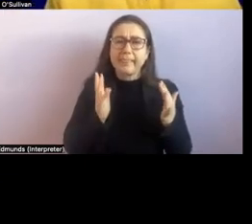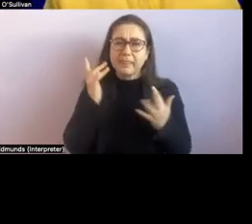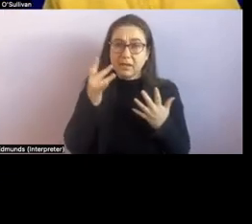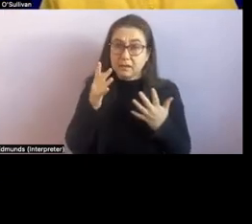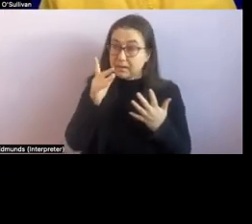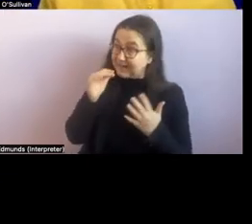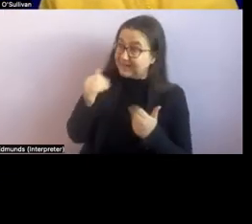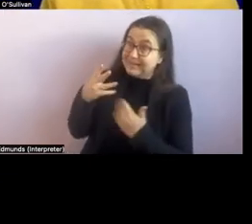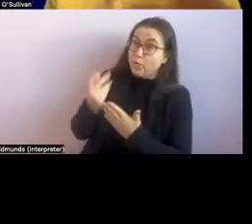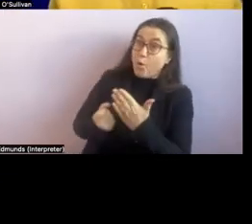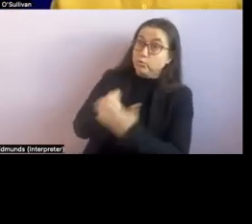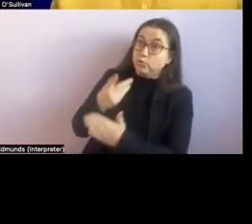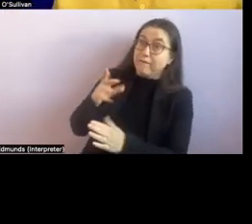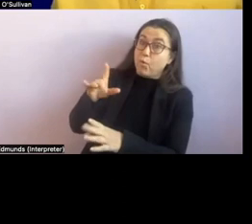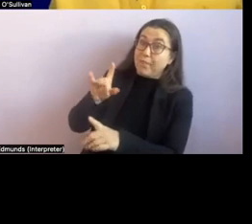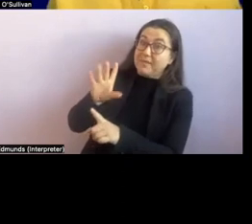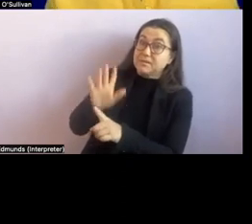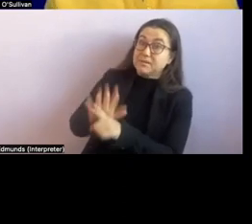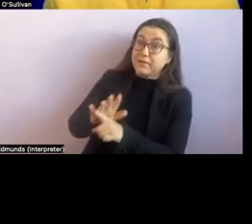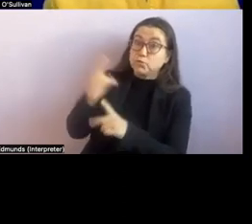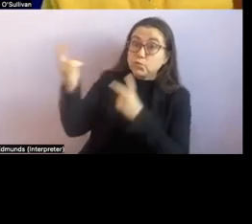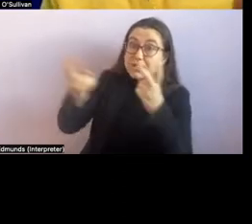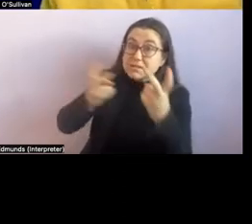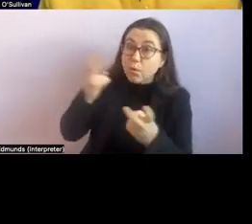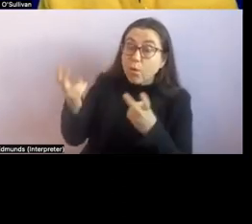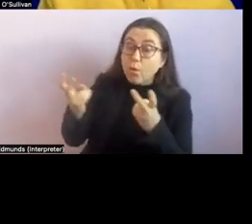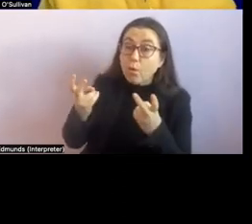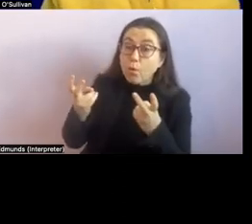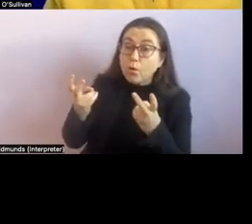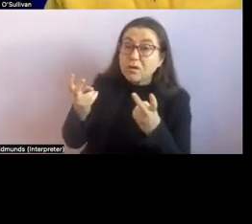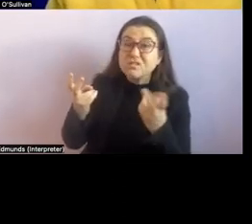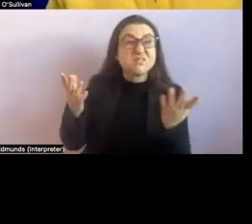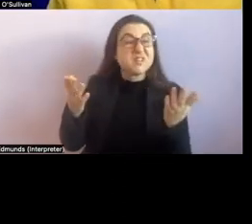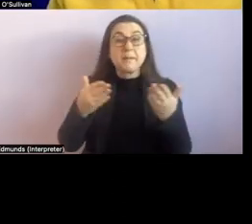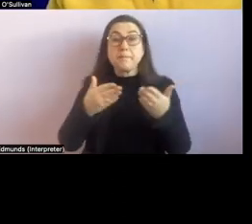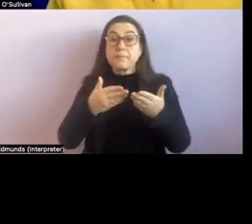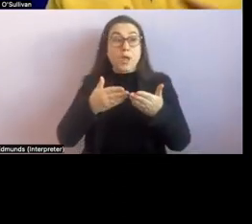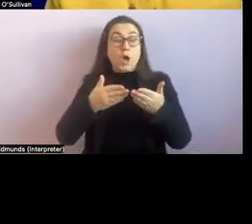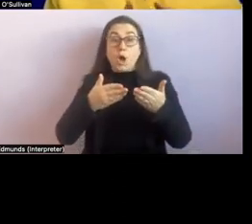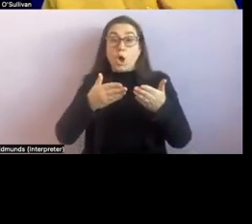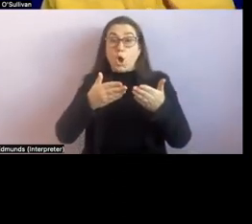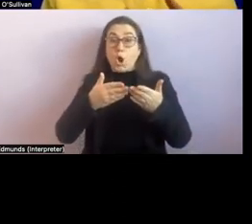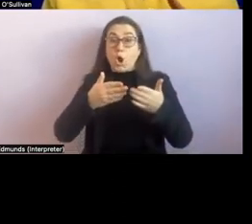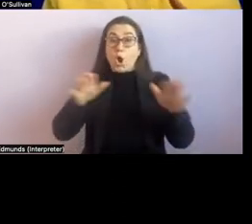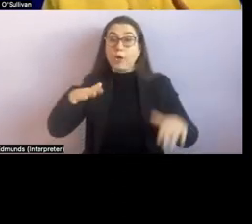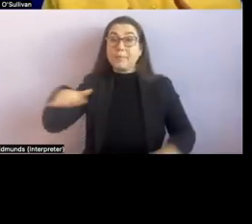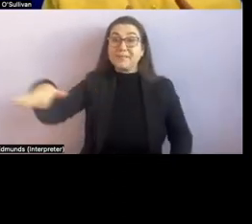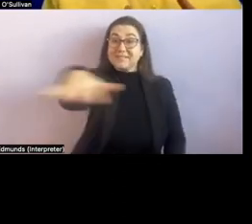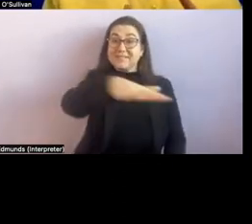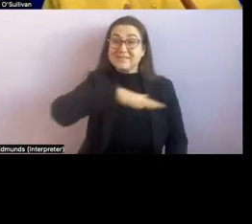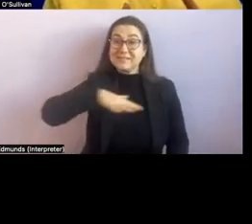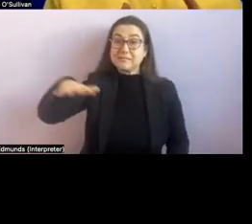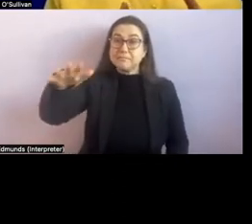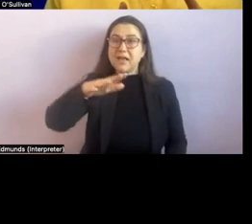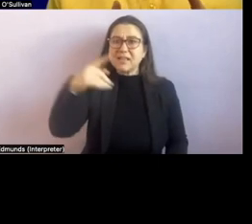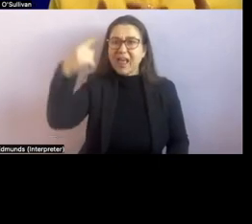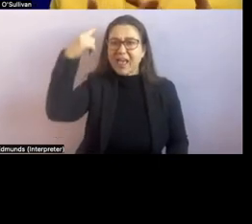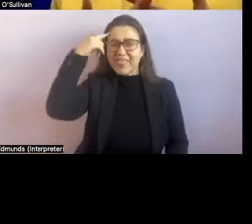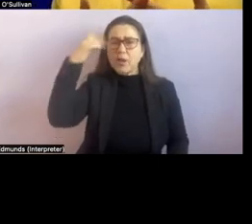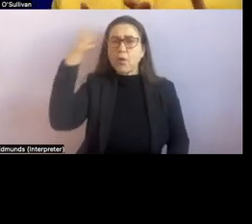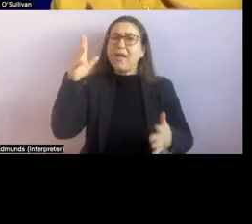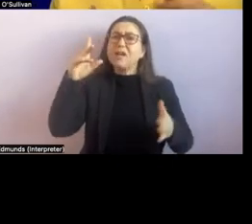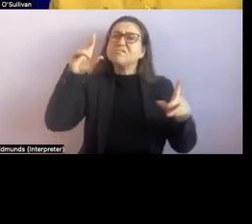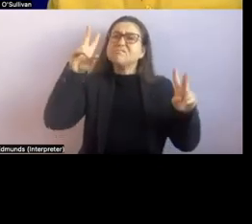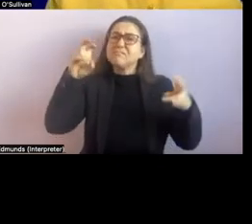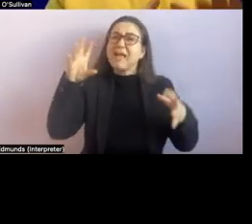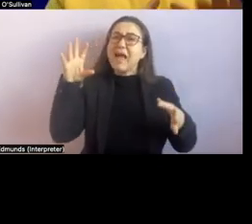um if you're out in an open space thinking about anchoring to a wall or a chair um can you